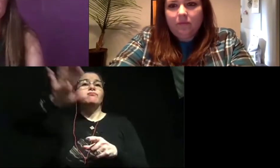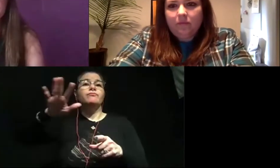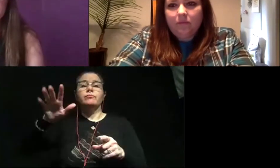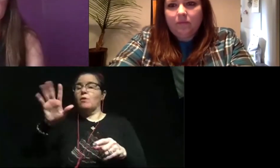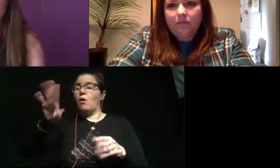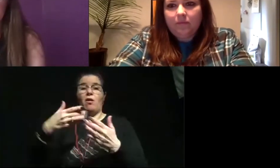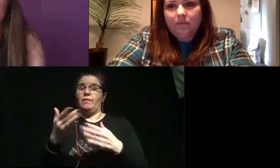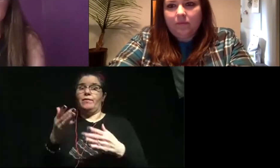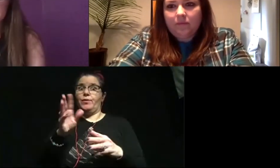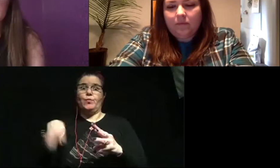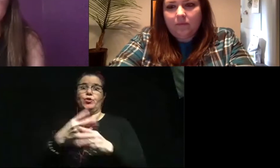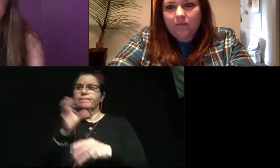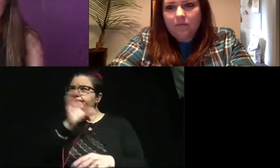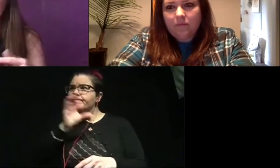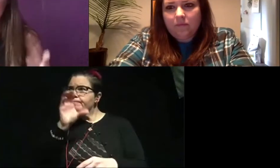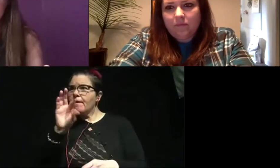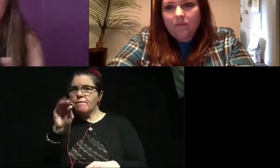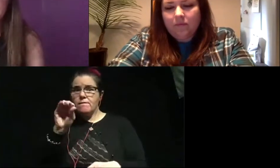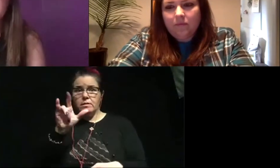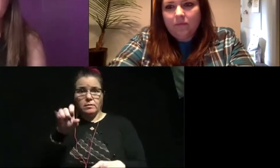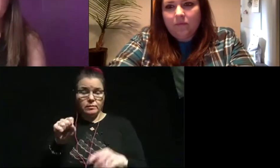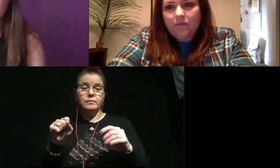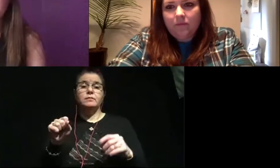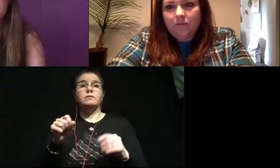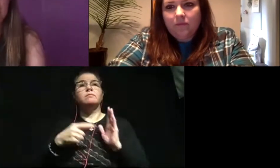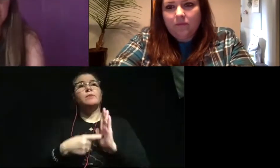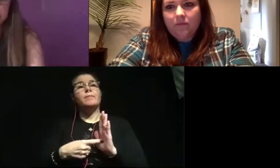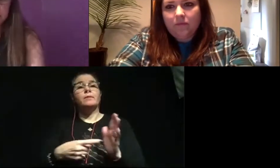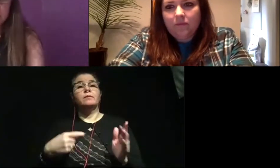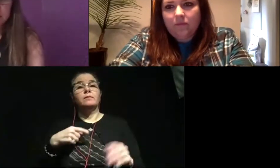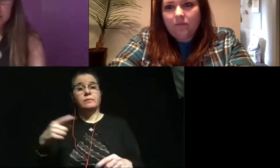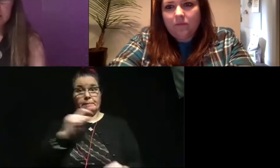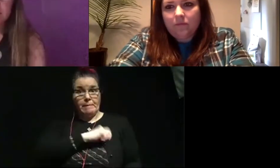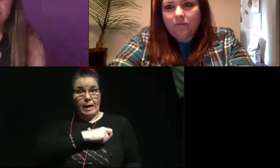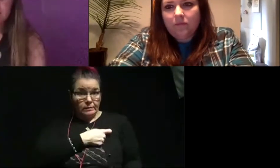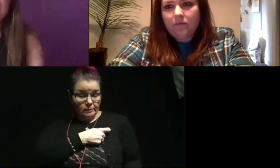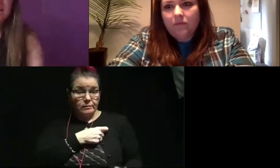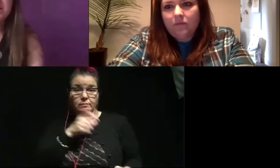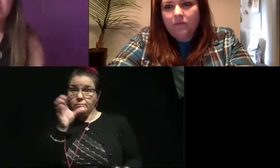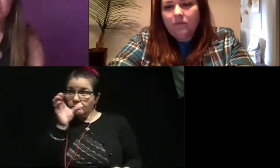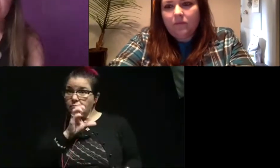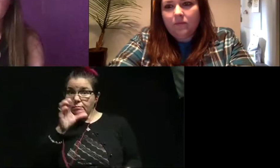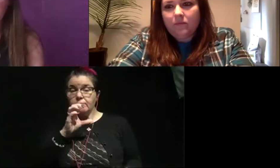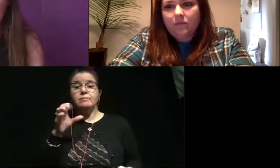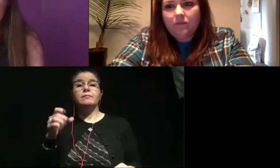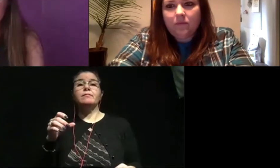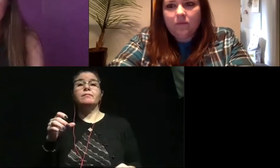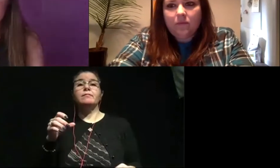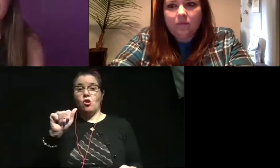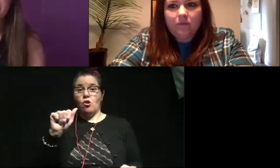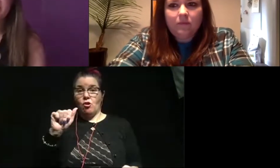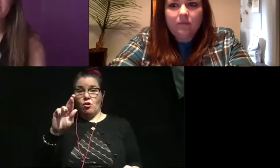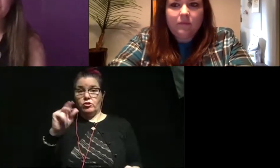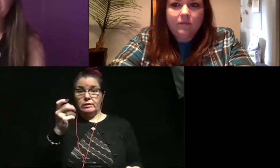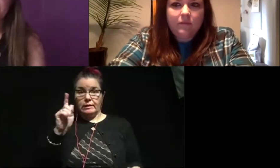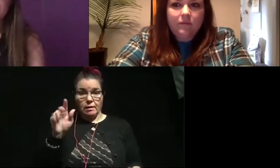the world to look for fossils. For example, I've been to Spain to look for fossils. I've been to Argentina. I